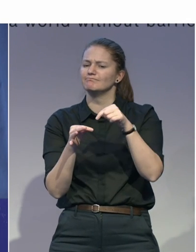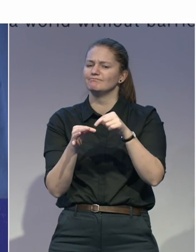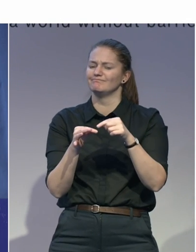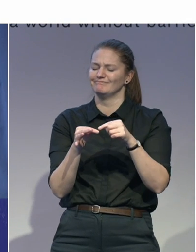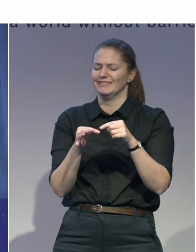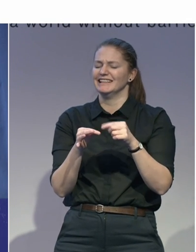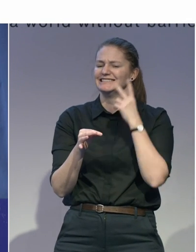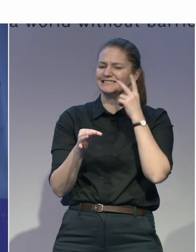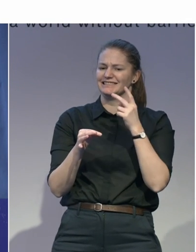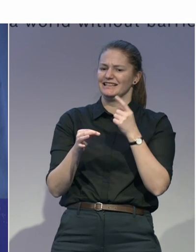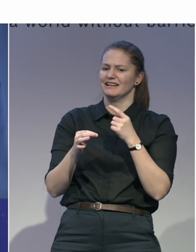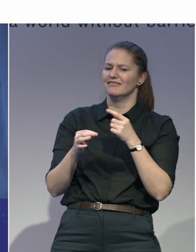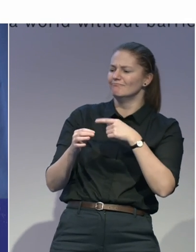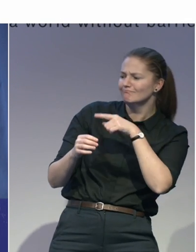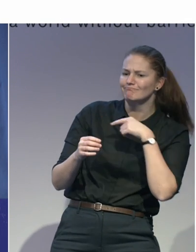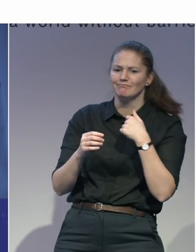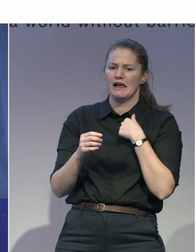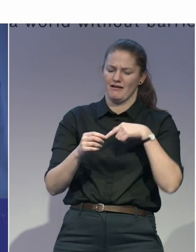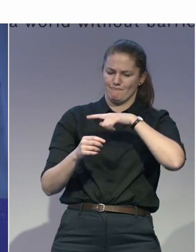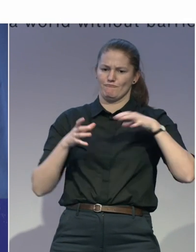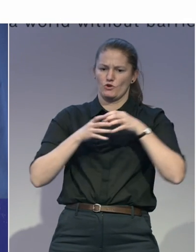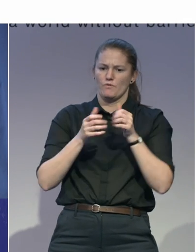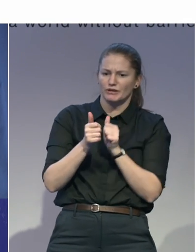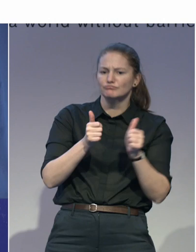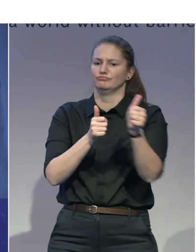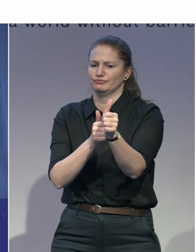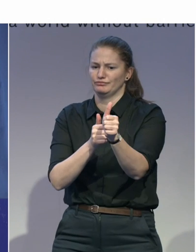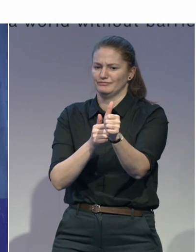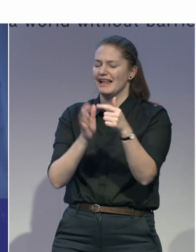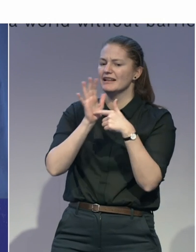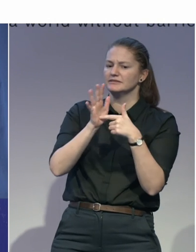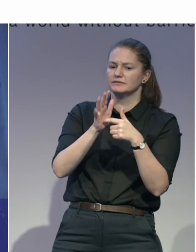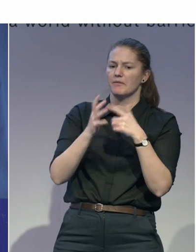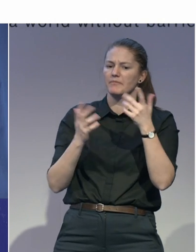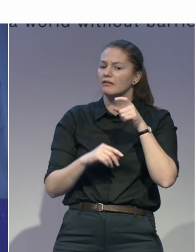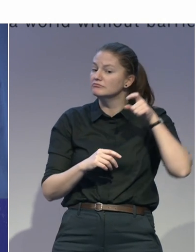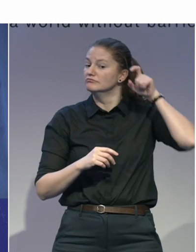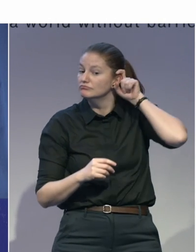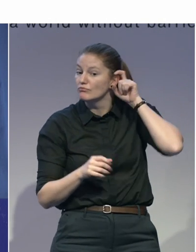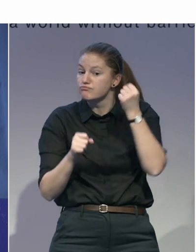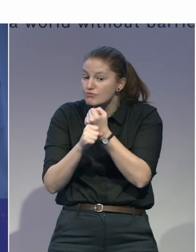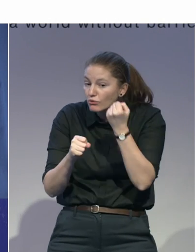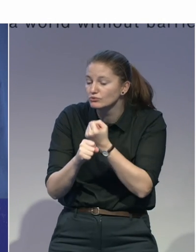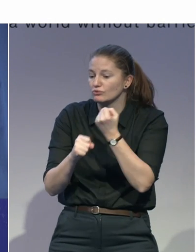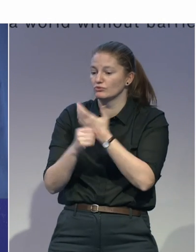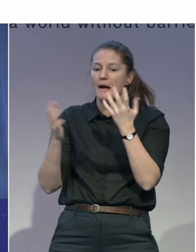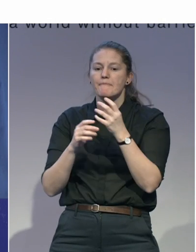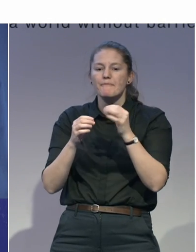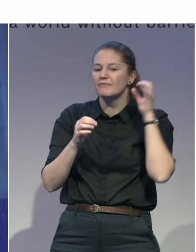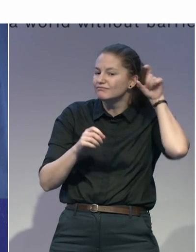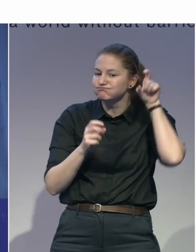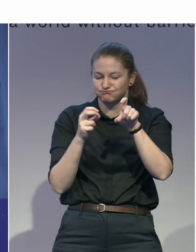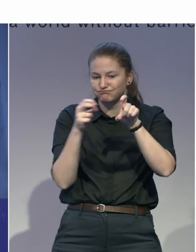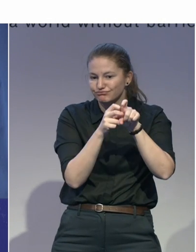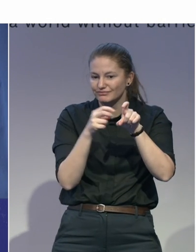existing battery manufacturers, anyone in the solar industry, but also making sure that, you know, we